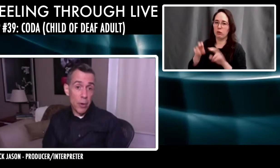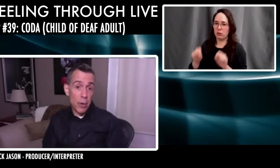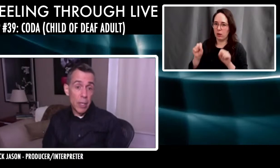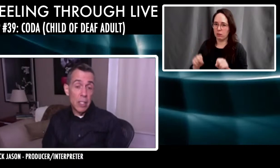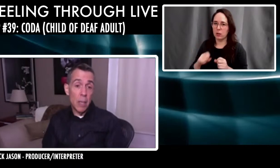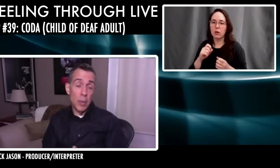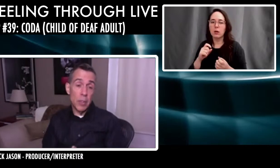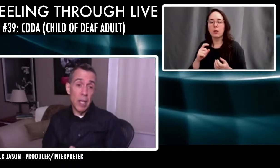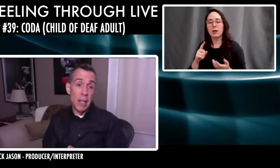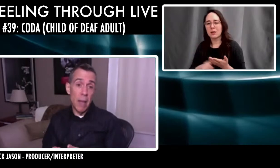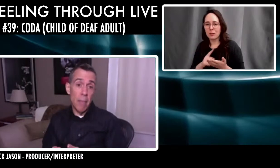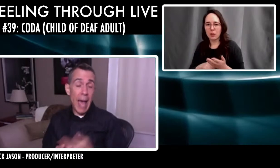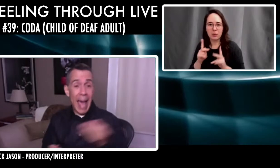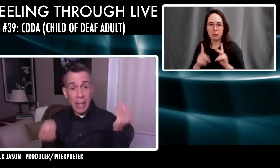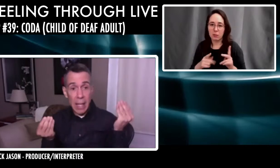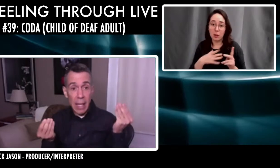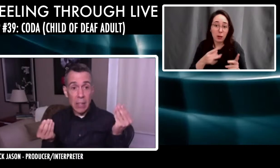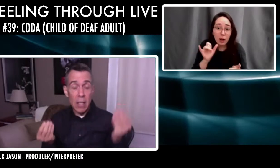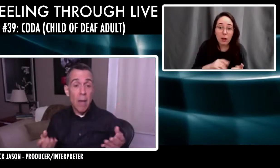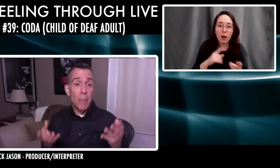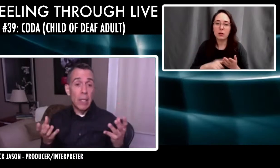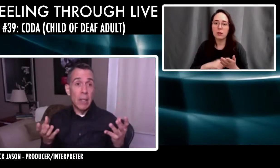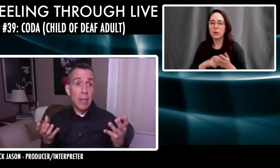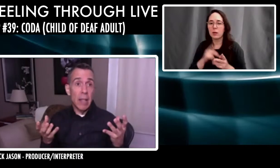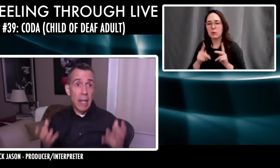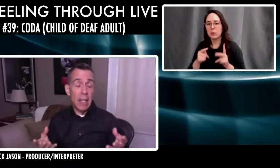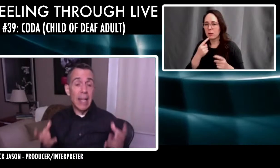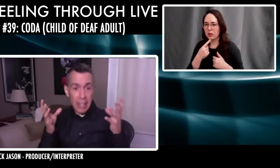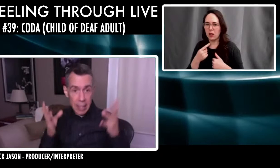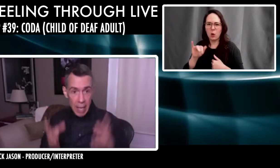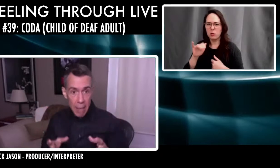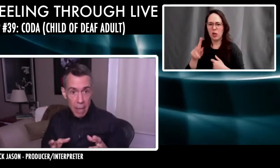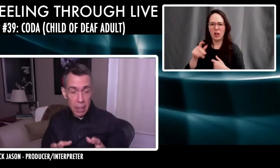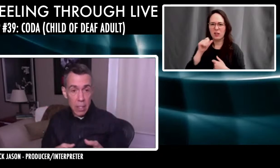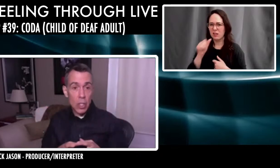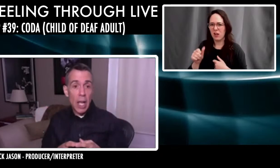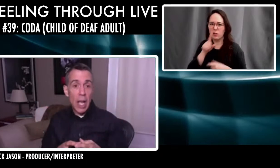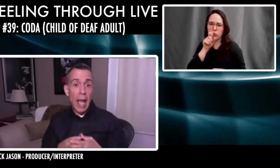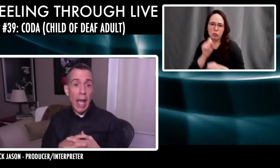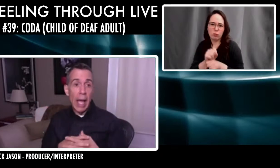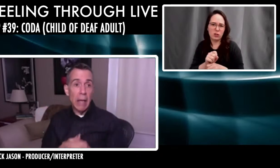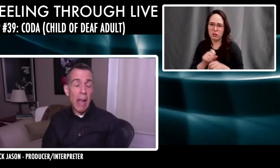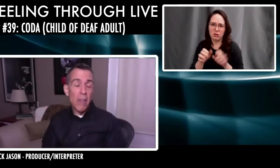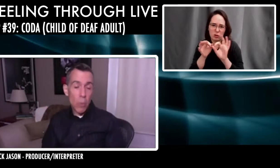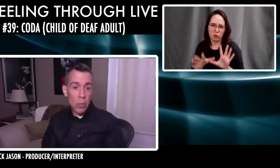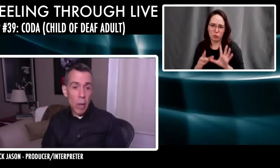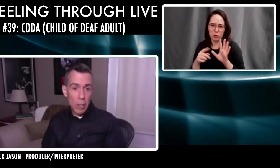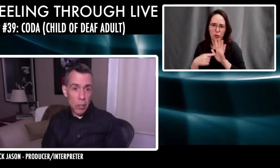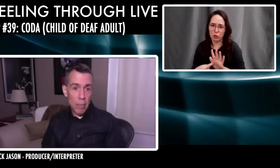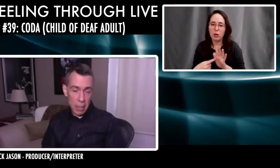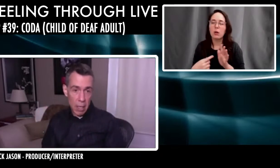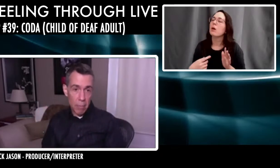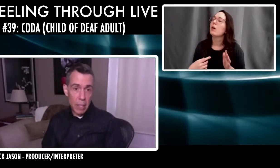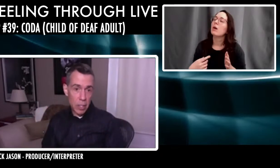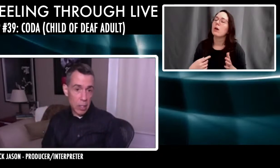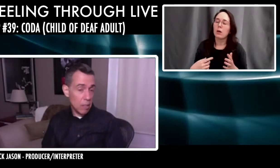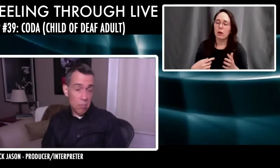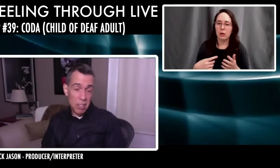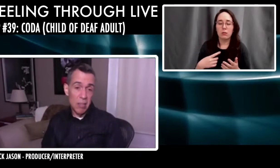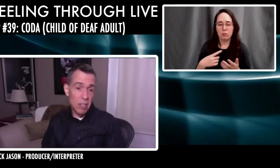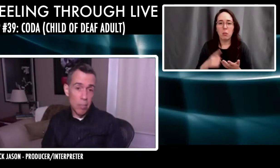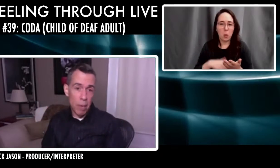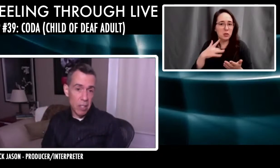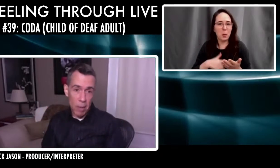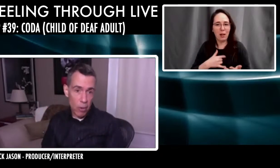interpreter. Some people say that I'm adding things, but at the end of the day, it's the same message. And every once in while I do mess up and she,